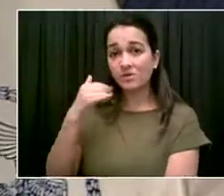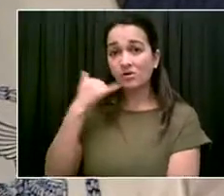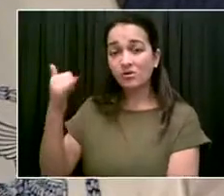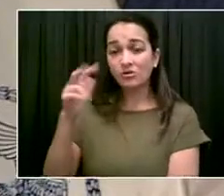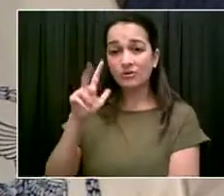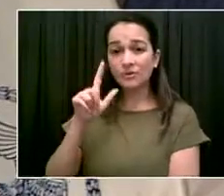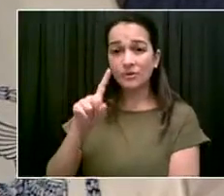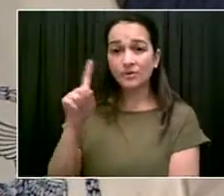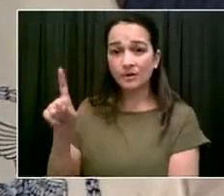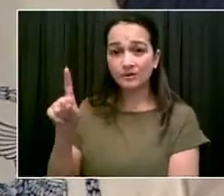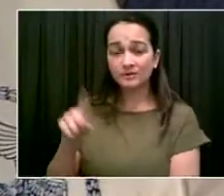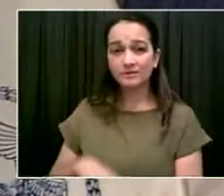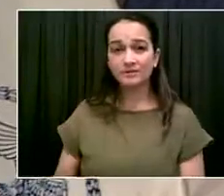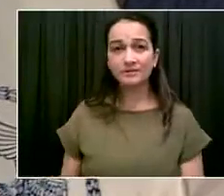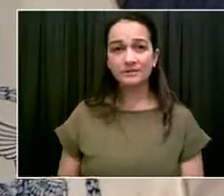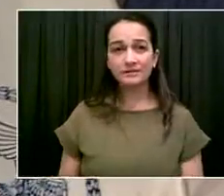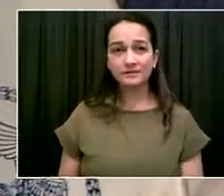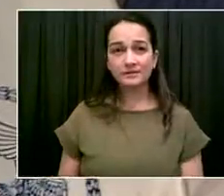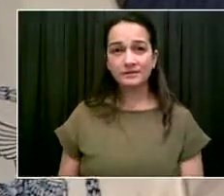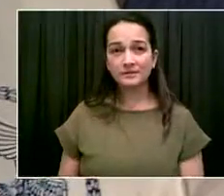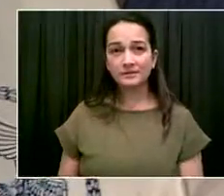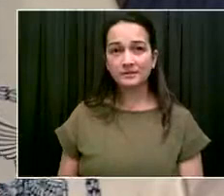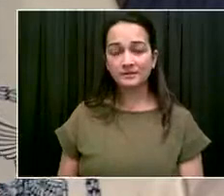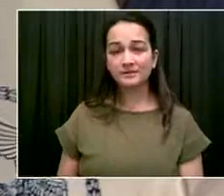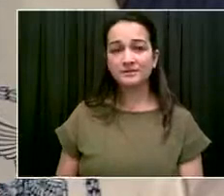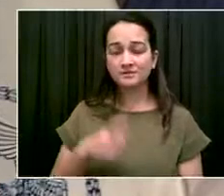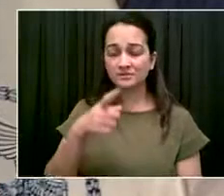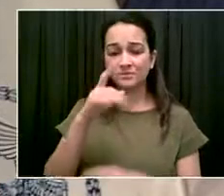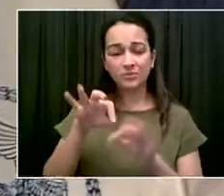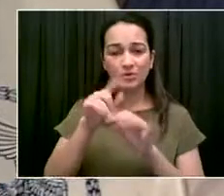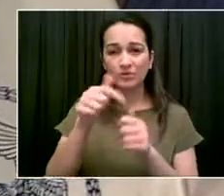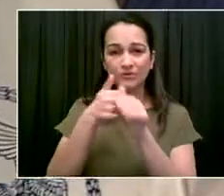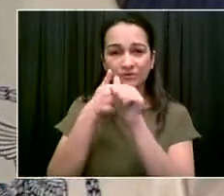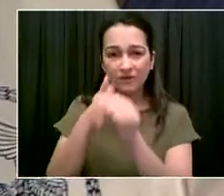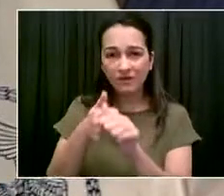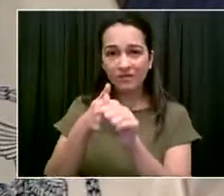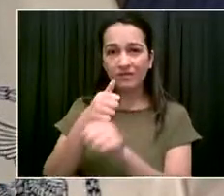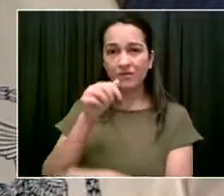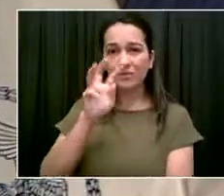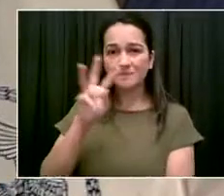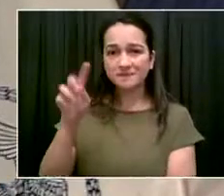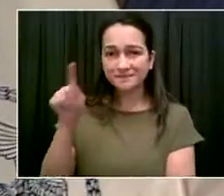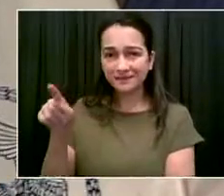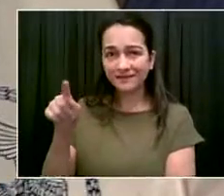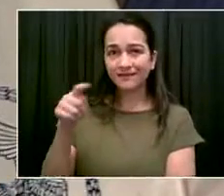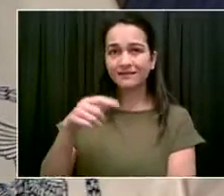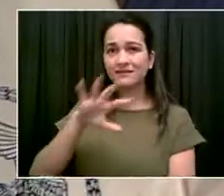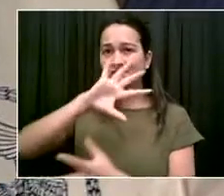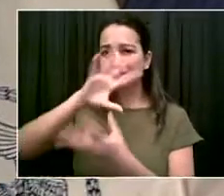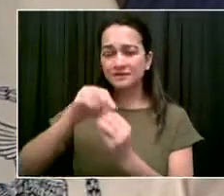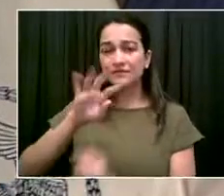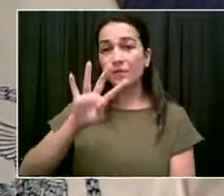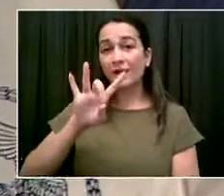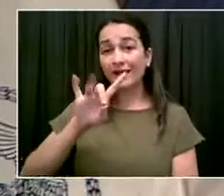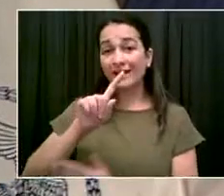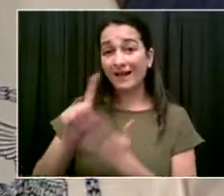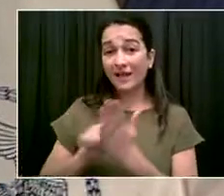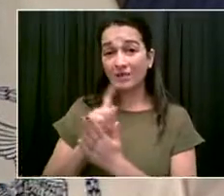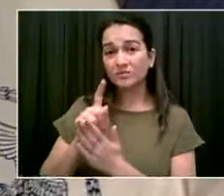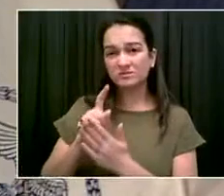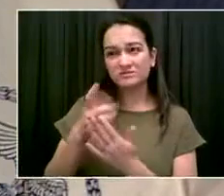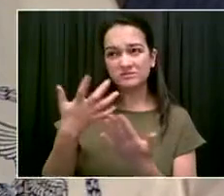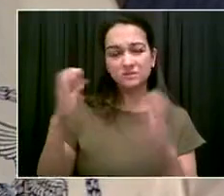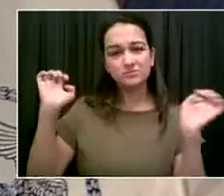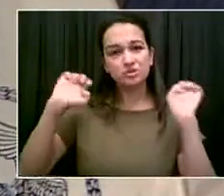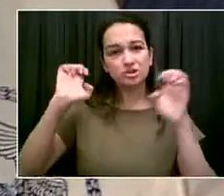act on them, and we're going to get through the next 24, 48 hours and keep moving forward, bringing back this city. And everyone, thank you.